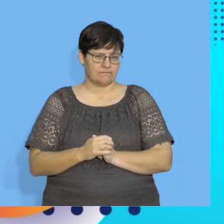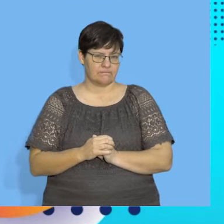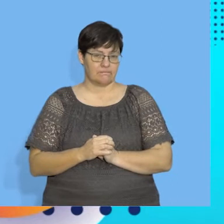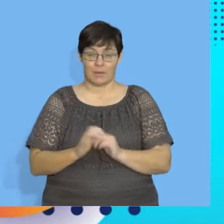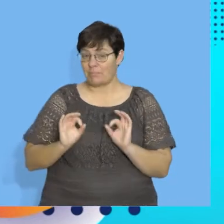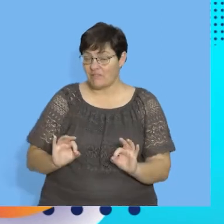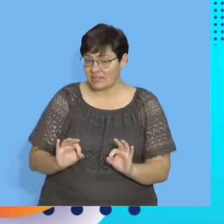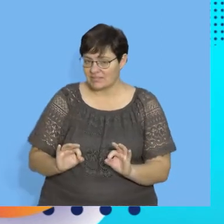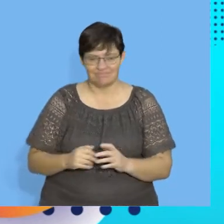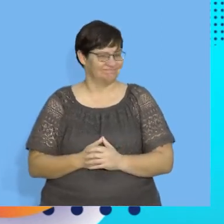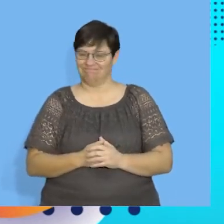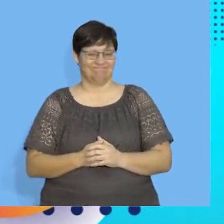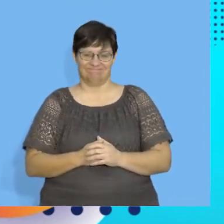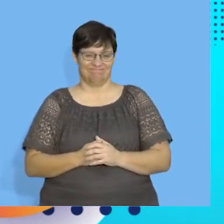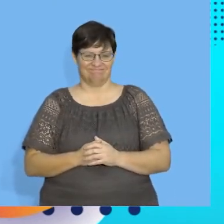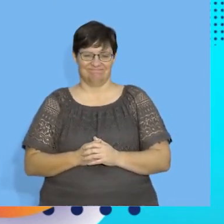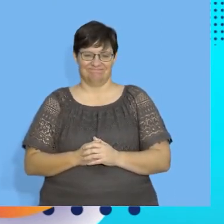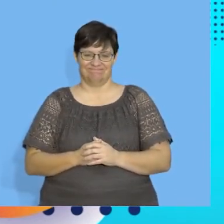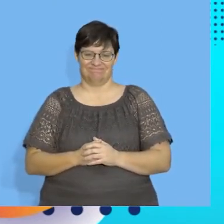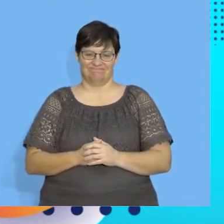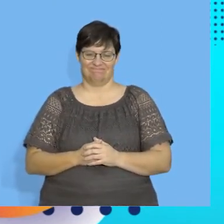Is that a perfect? Definitely not perfect.